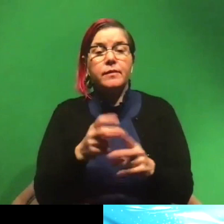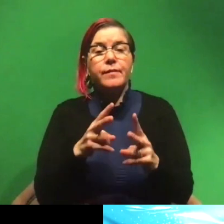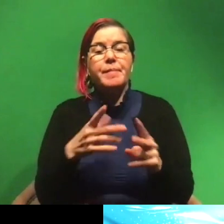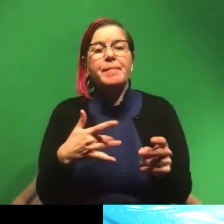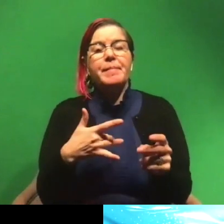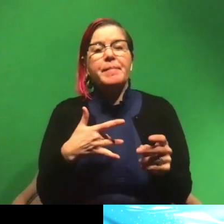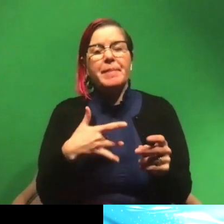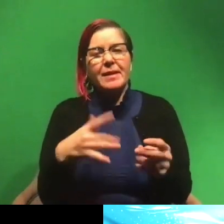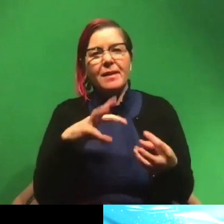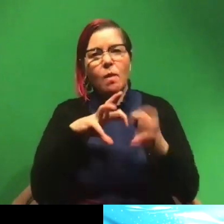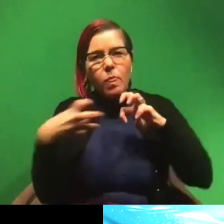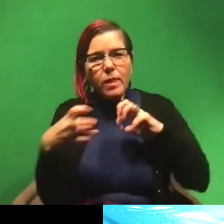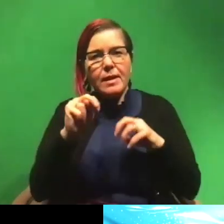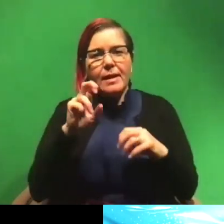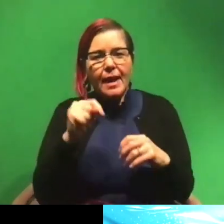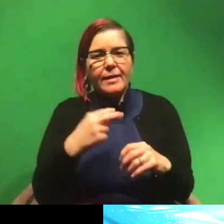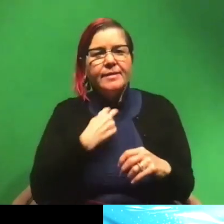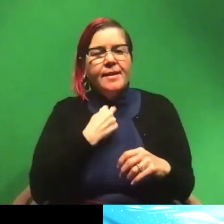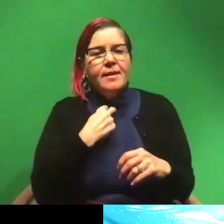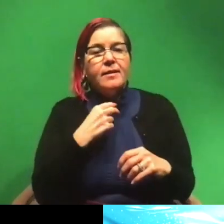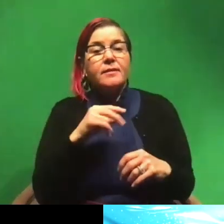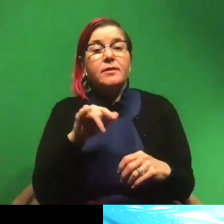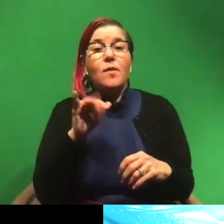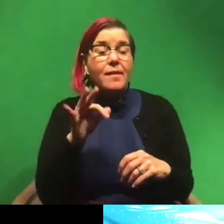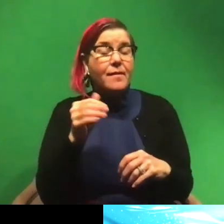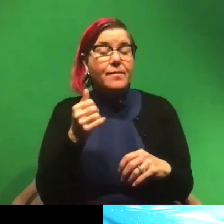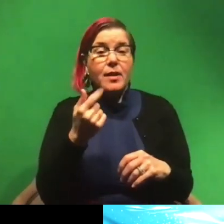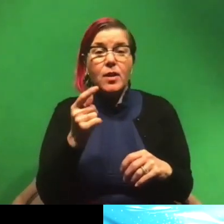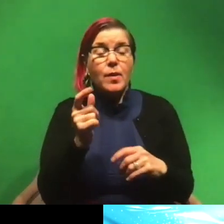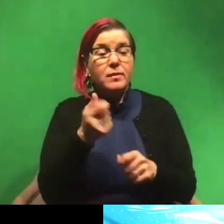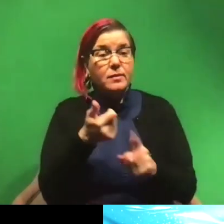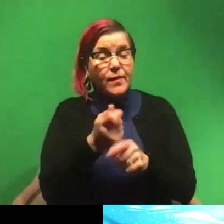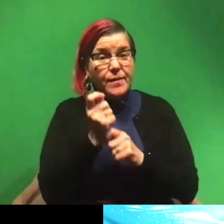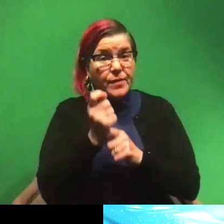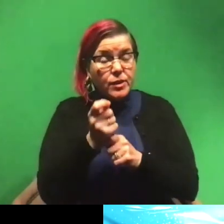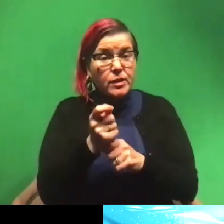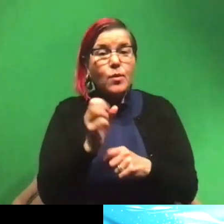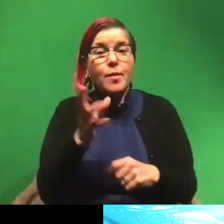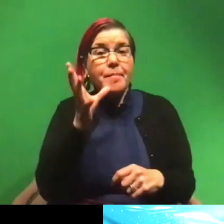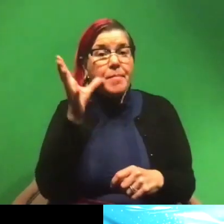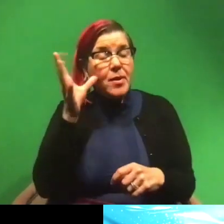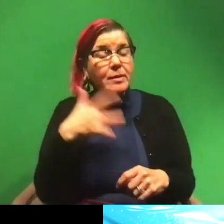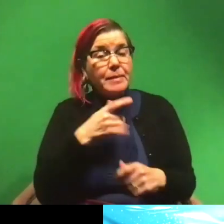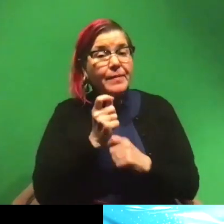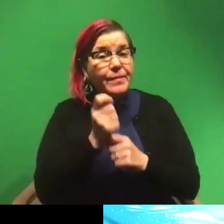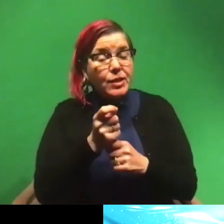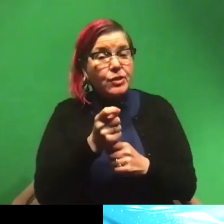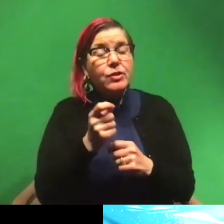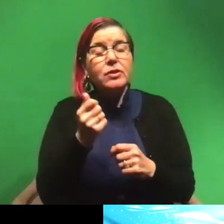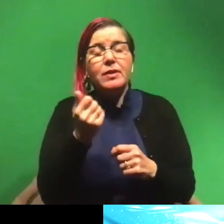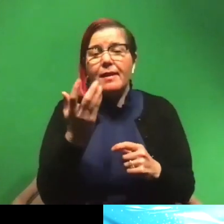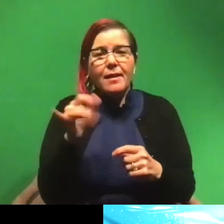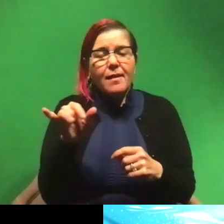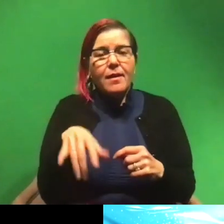entanglement. Uh, so if anyone is a fisherman or their parents are fishermen or anything like that,